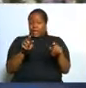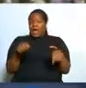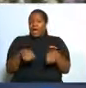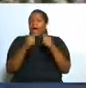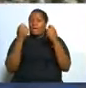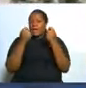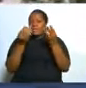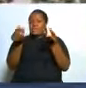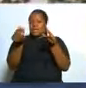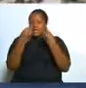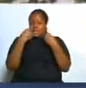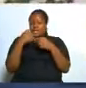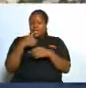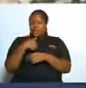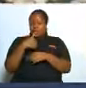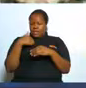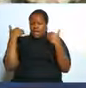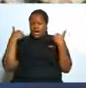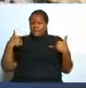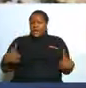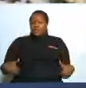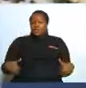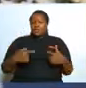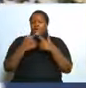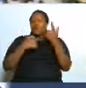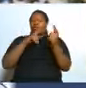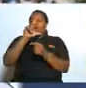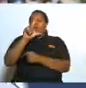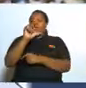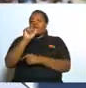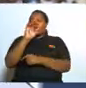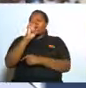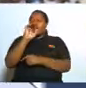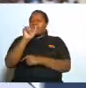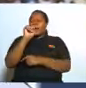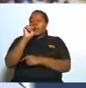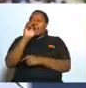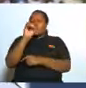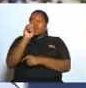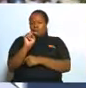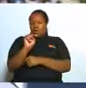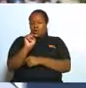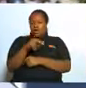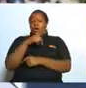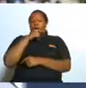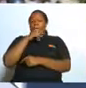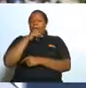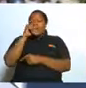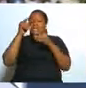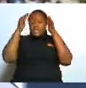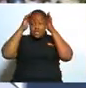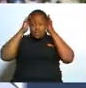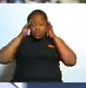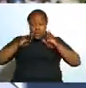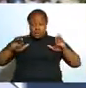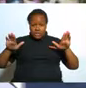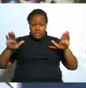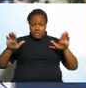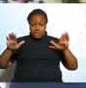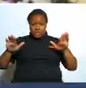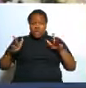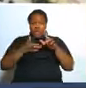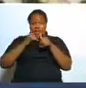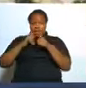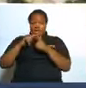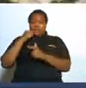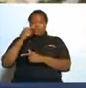they gave me a client from lebanon she was a muslim then they